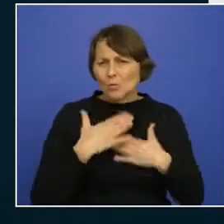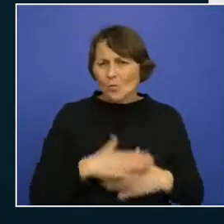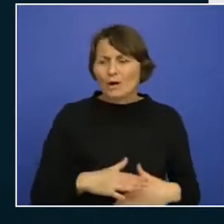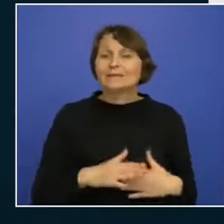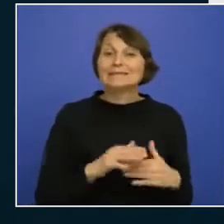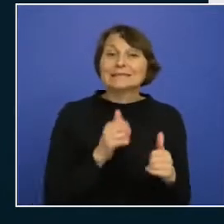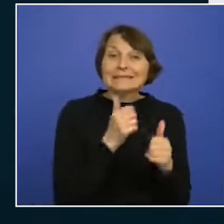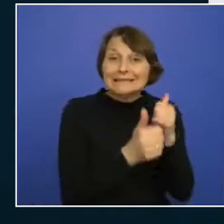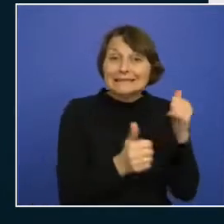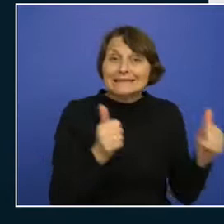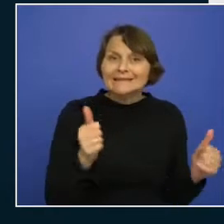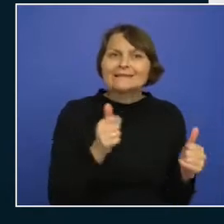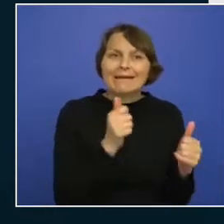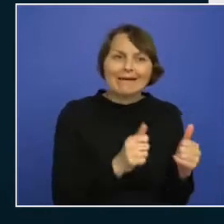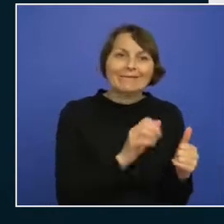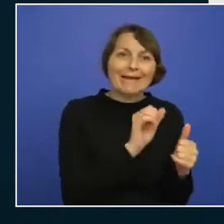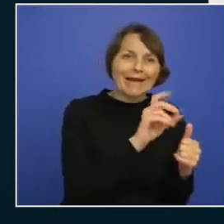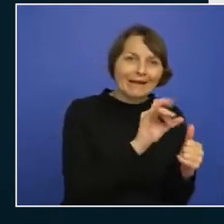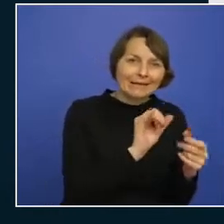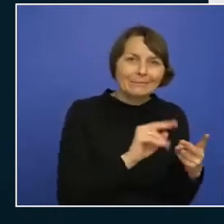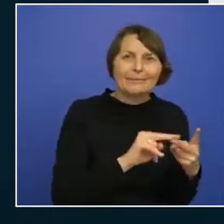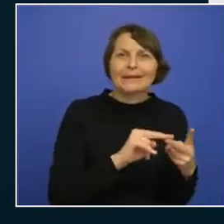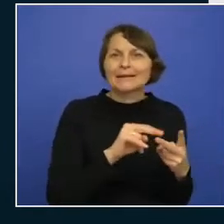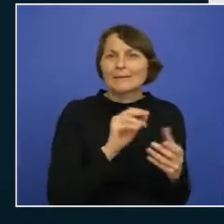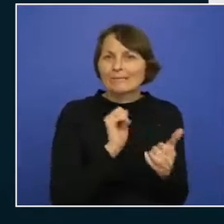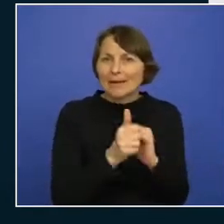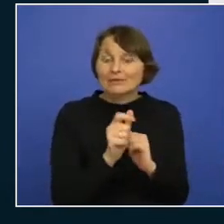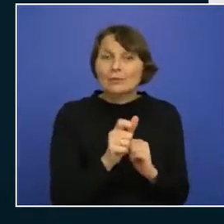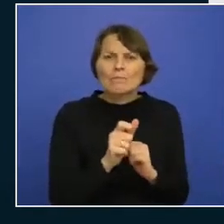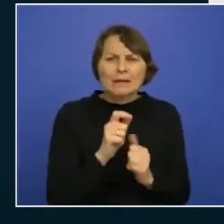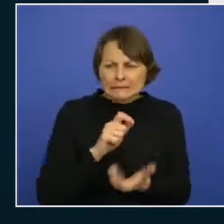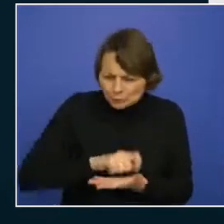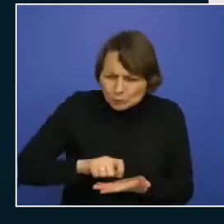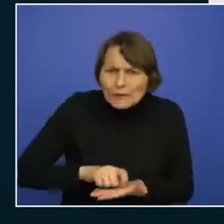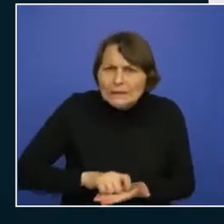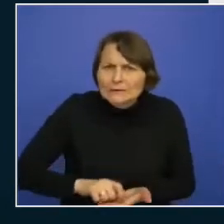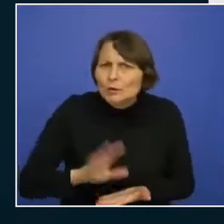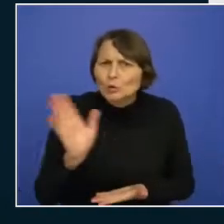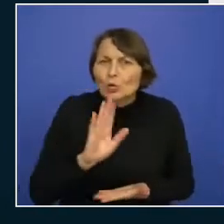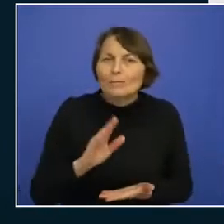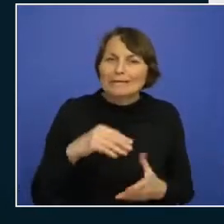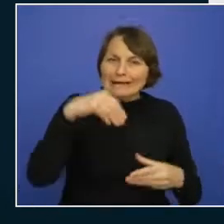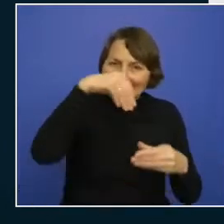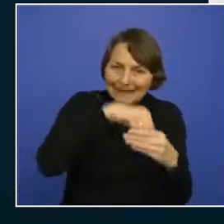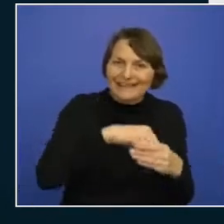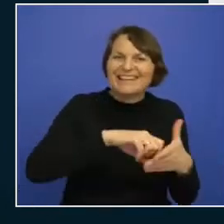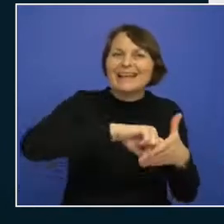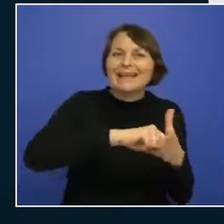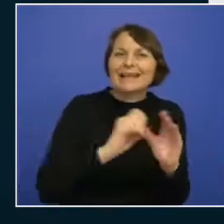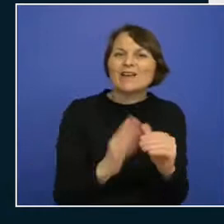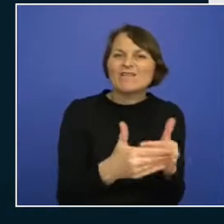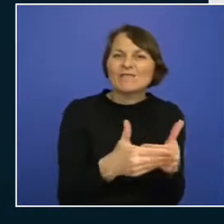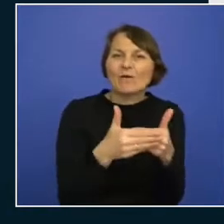nobody has to write them down anywhere so they're part of this this key vault and it's all all happens during the deployment